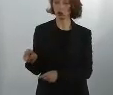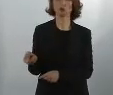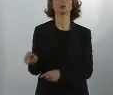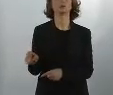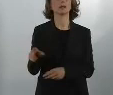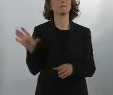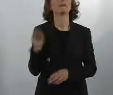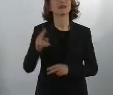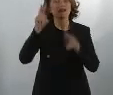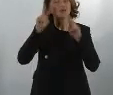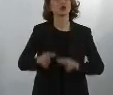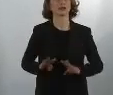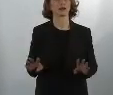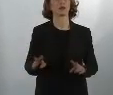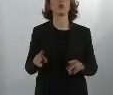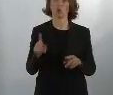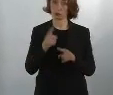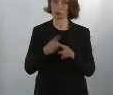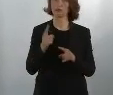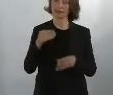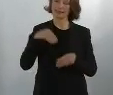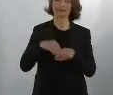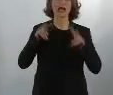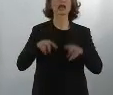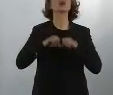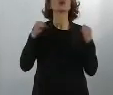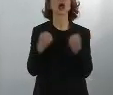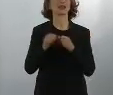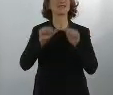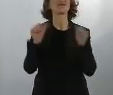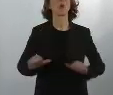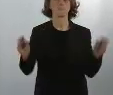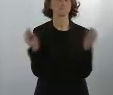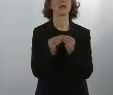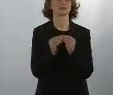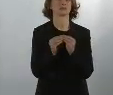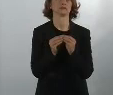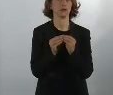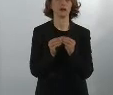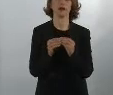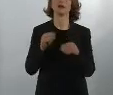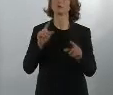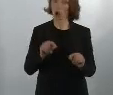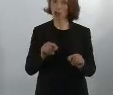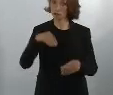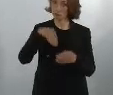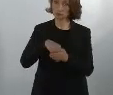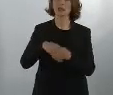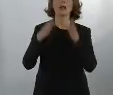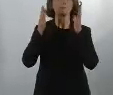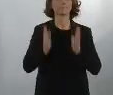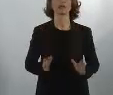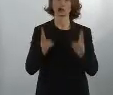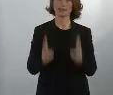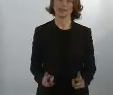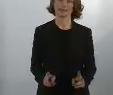regulated now. We need to make sure that we abide by rules of the state of law, that